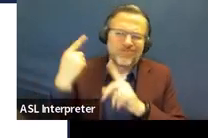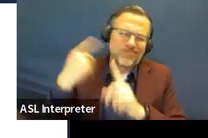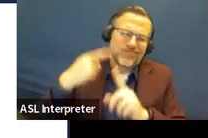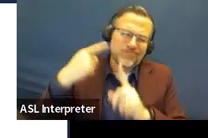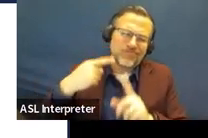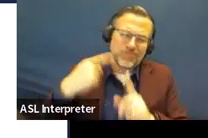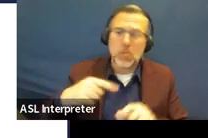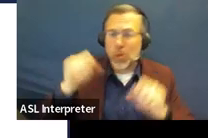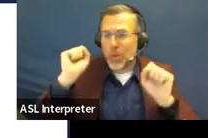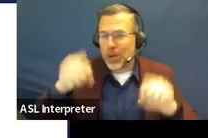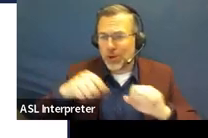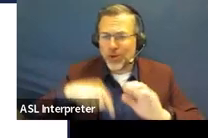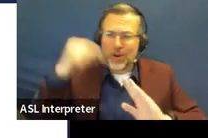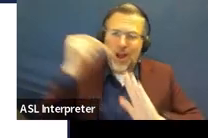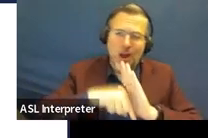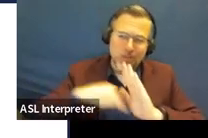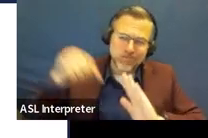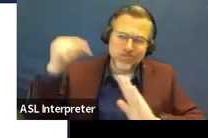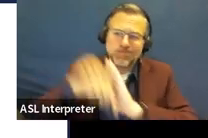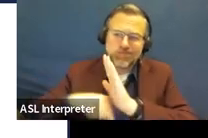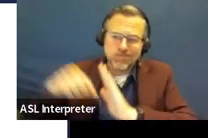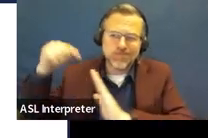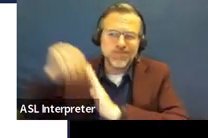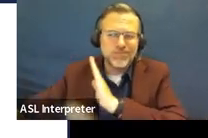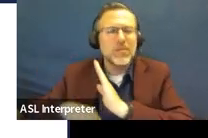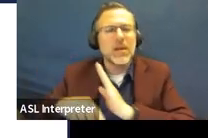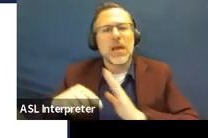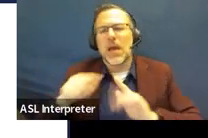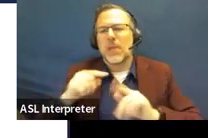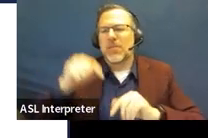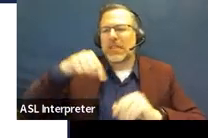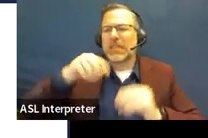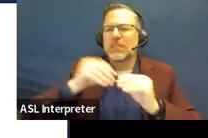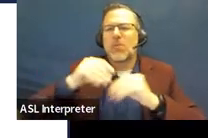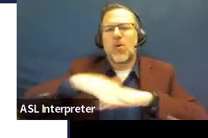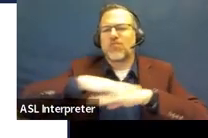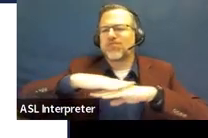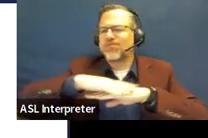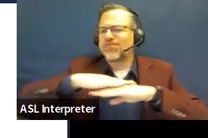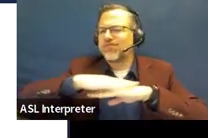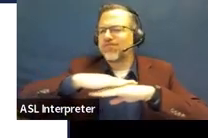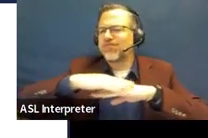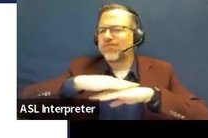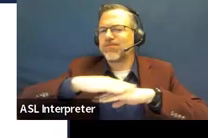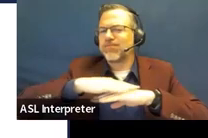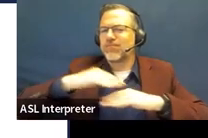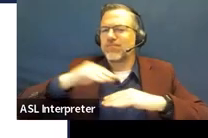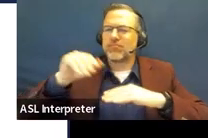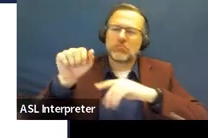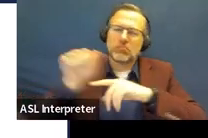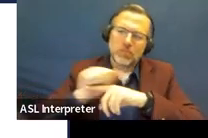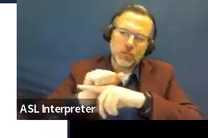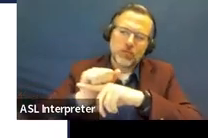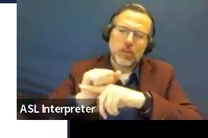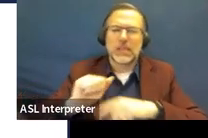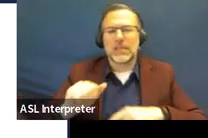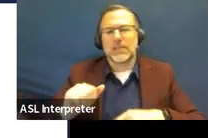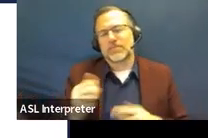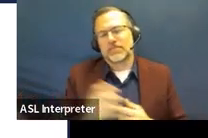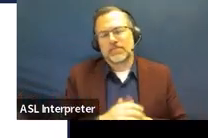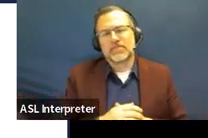into all of this stuff and do in a lot of our other trainings. So, I've linked a ton of resources and stuff to go into more depth.